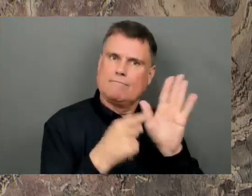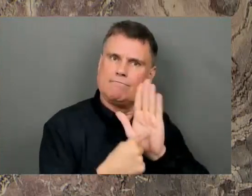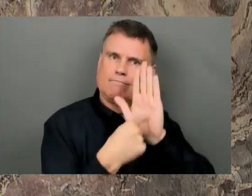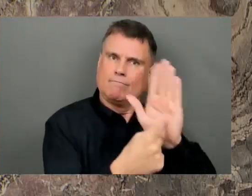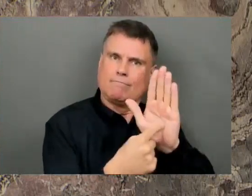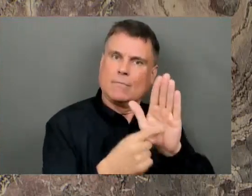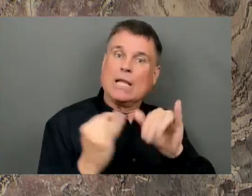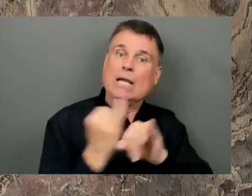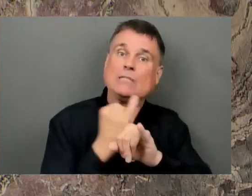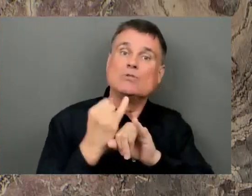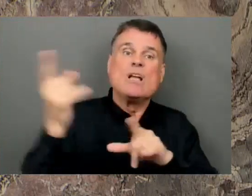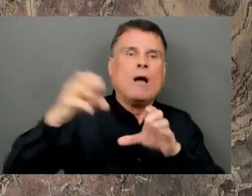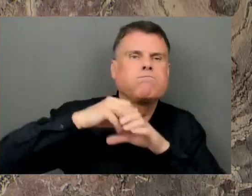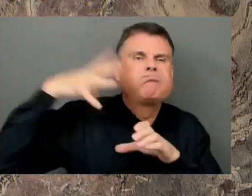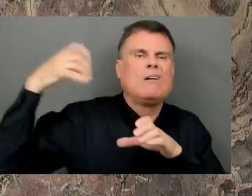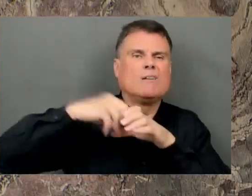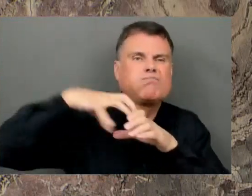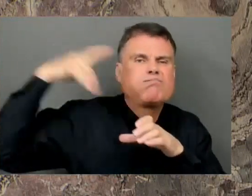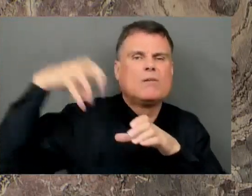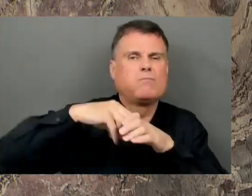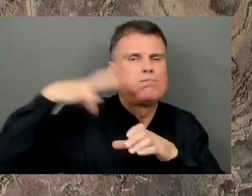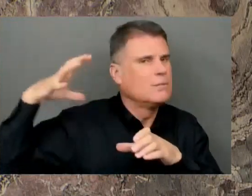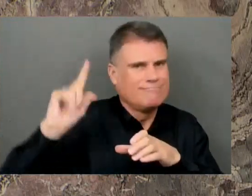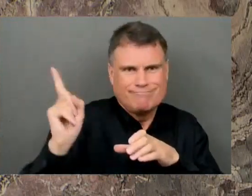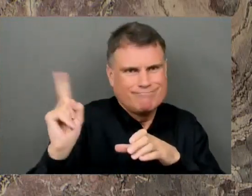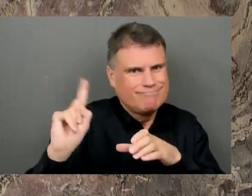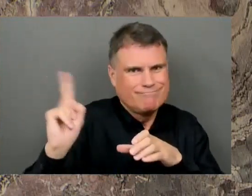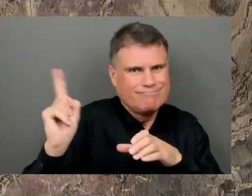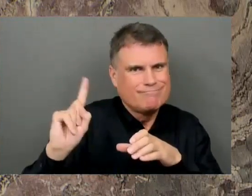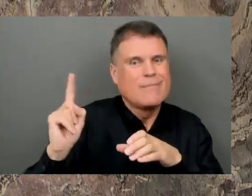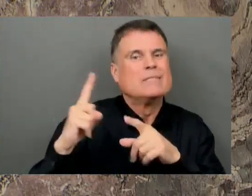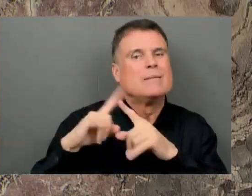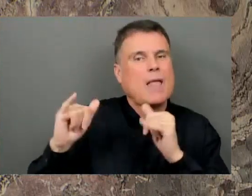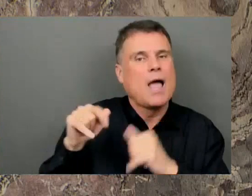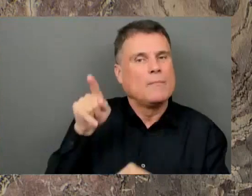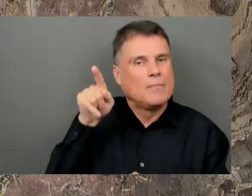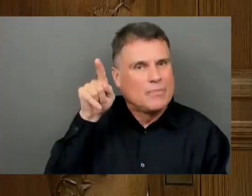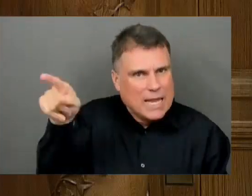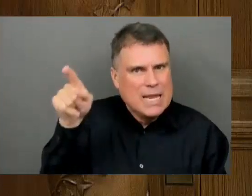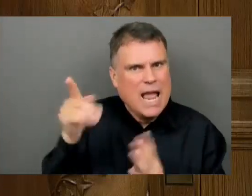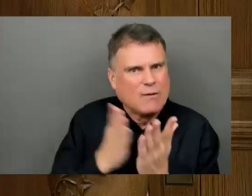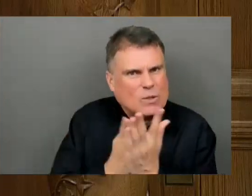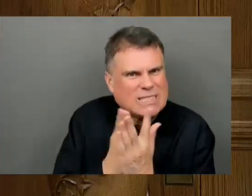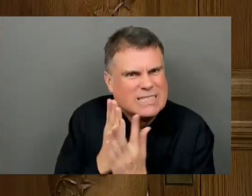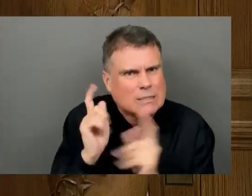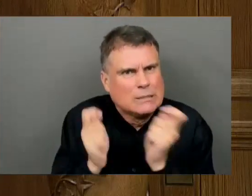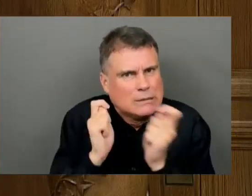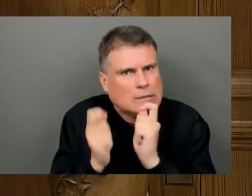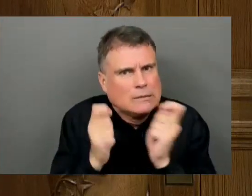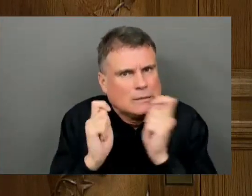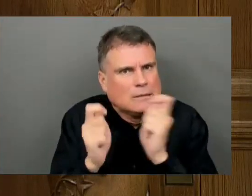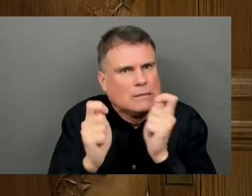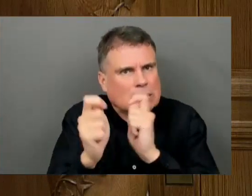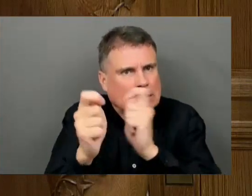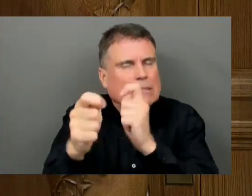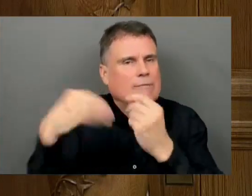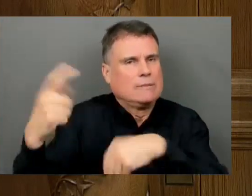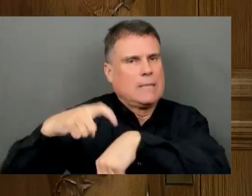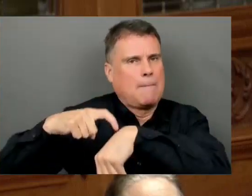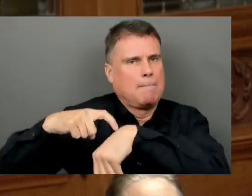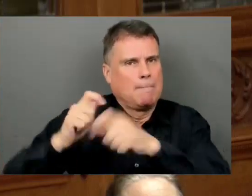to implement the emission reductions and employ British Columbians. Leader of Third-Party Supplemental. The